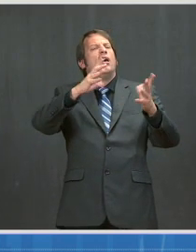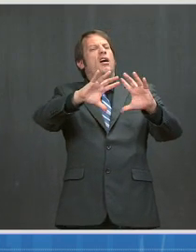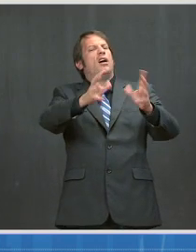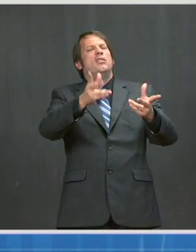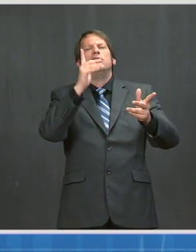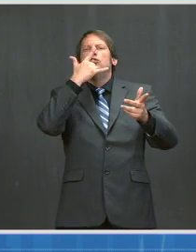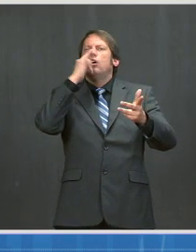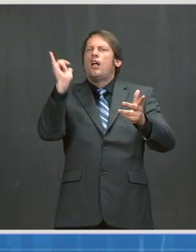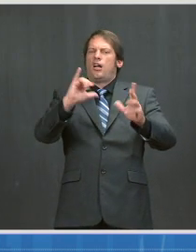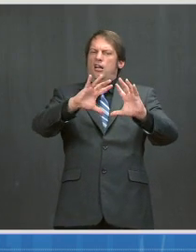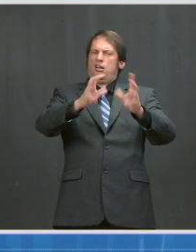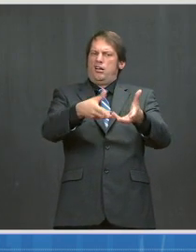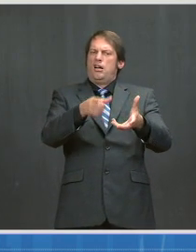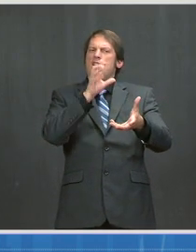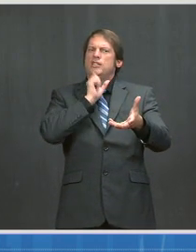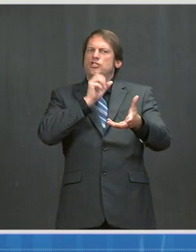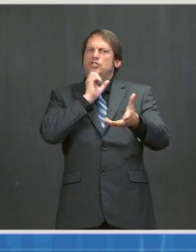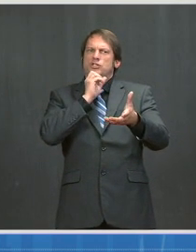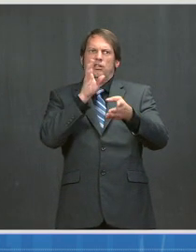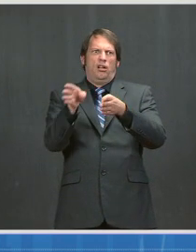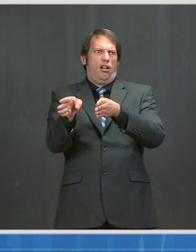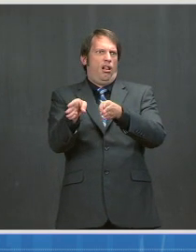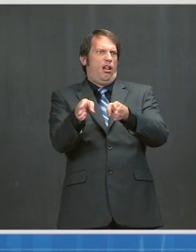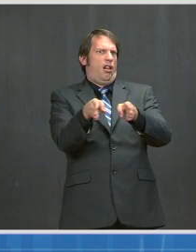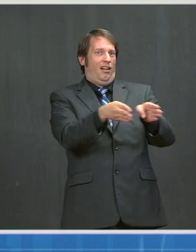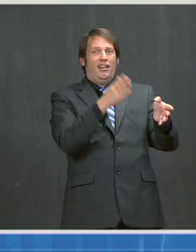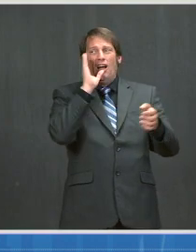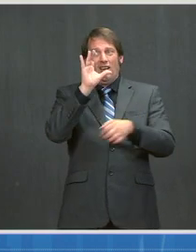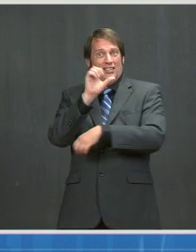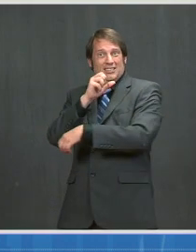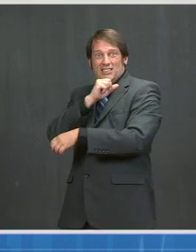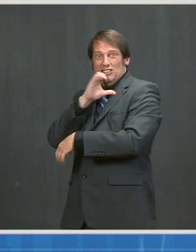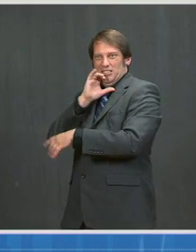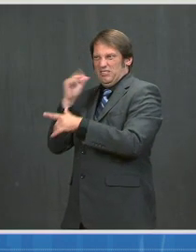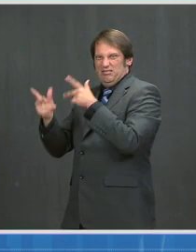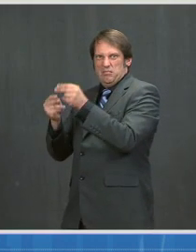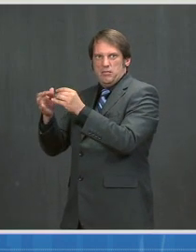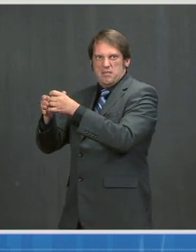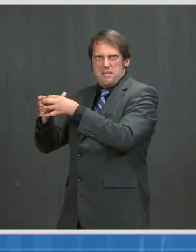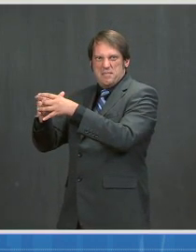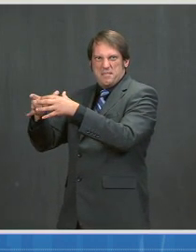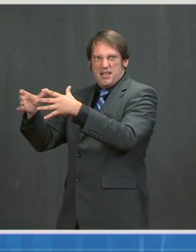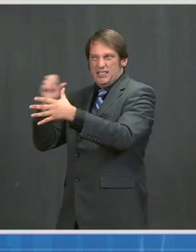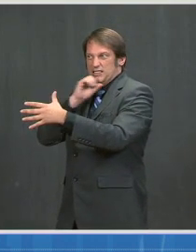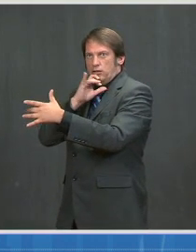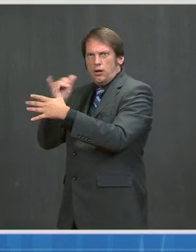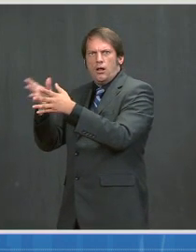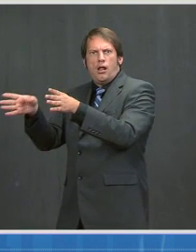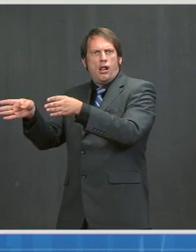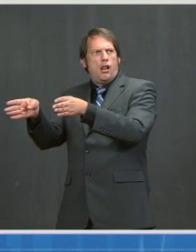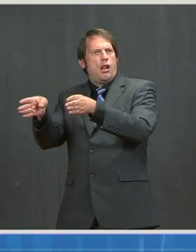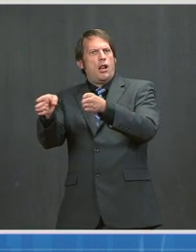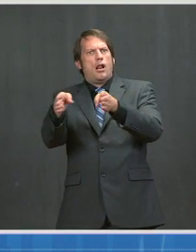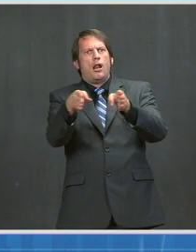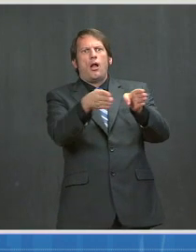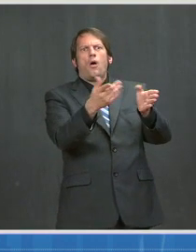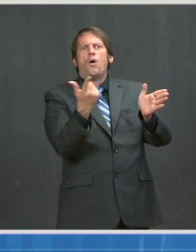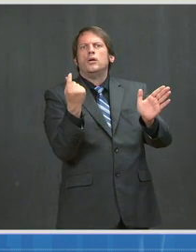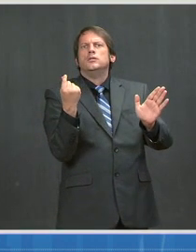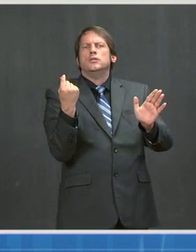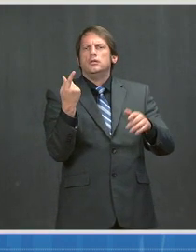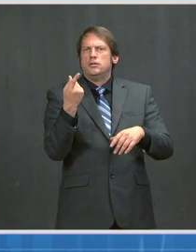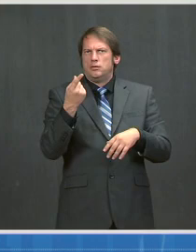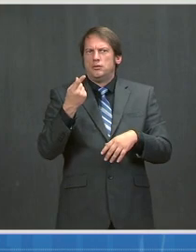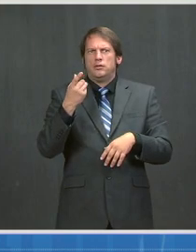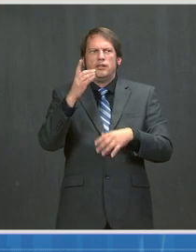talked about, just because a lot of seniors are vaccinated, but younger people are still waiting, versus, say, the B1117 variant?